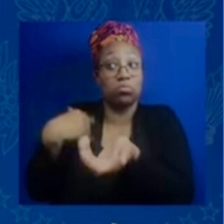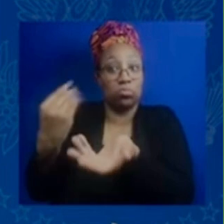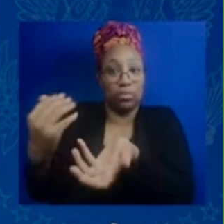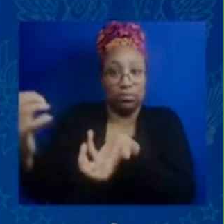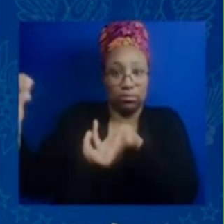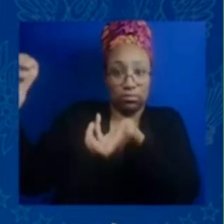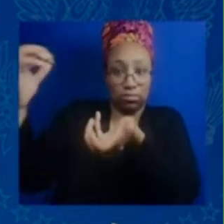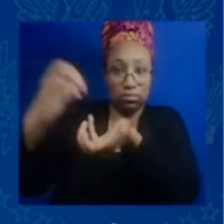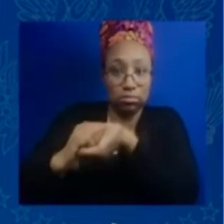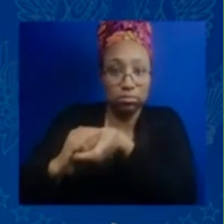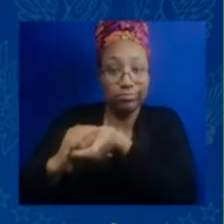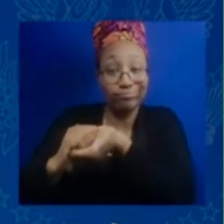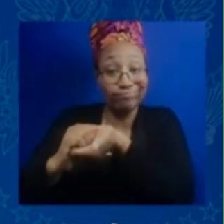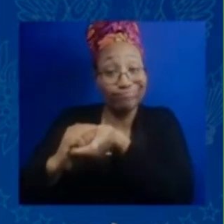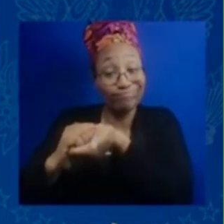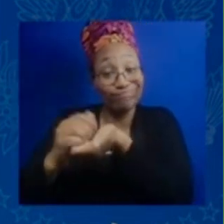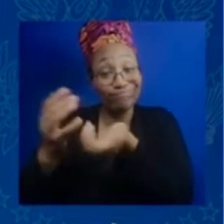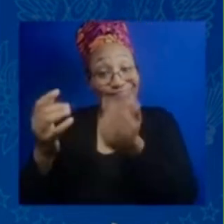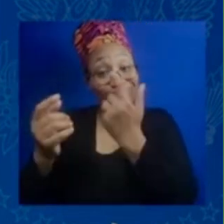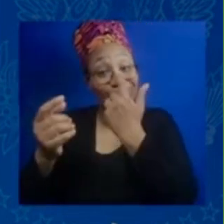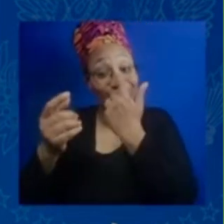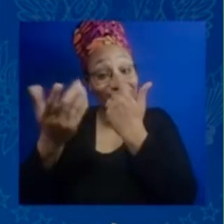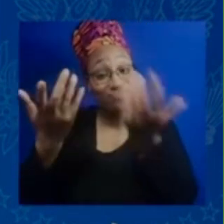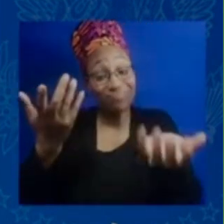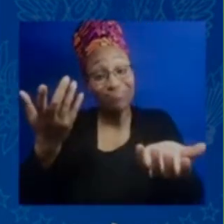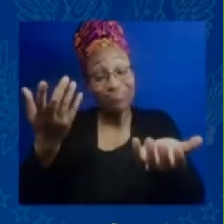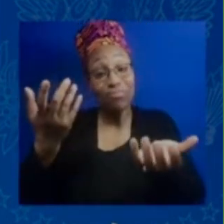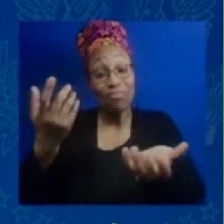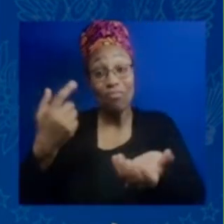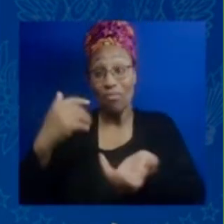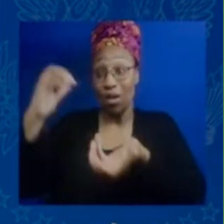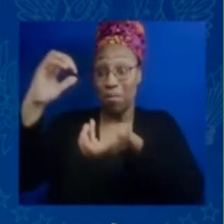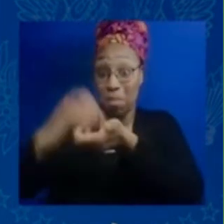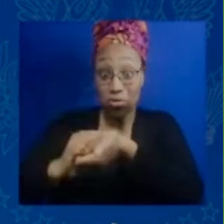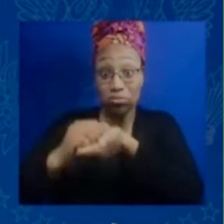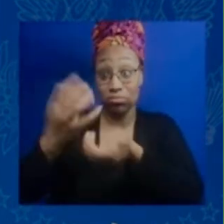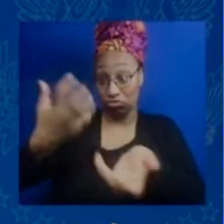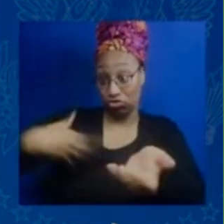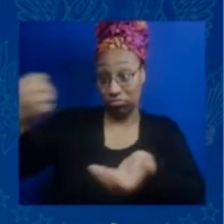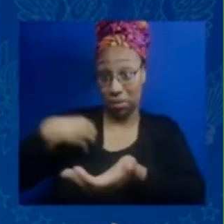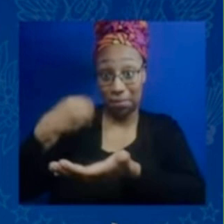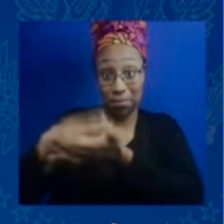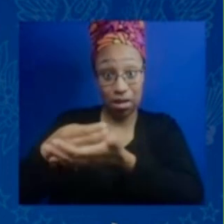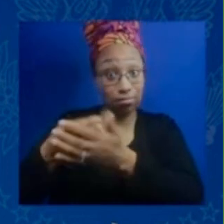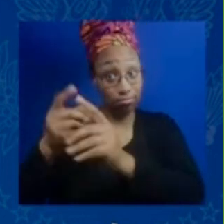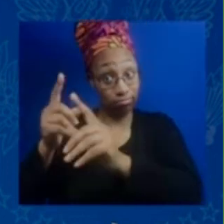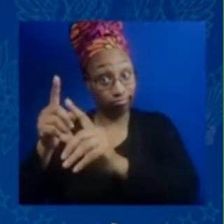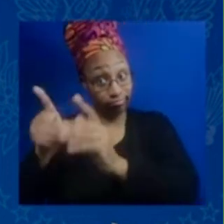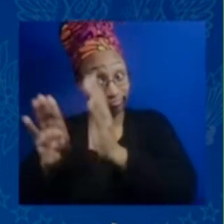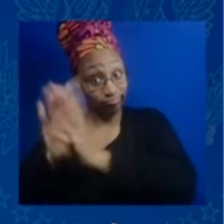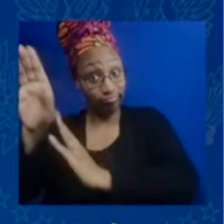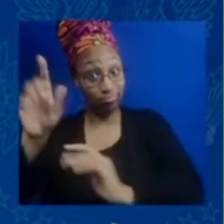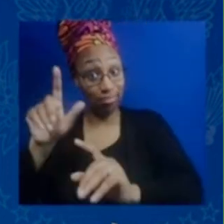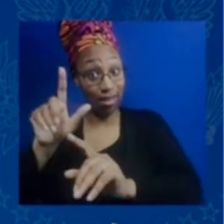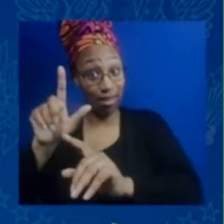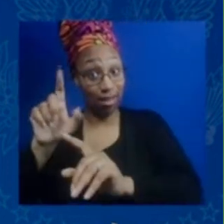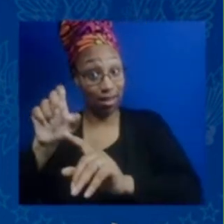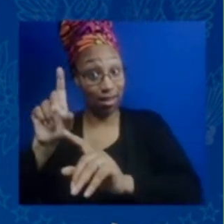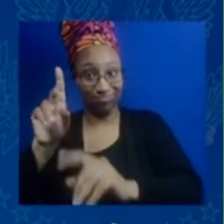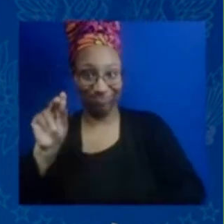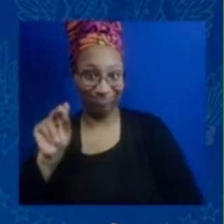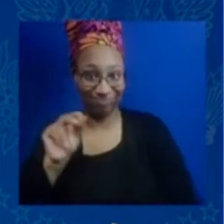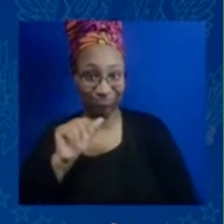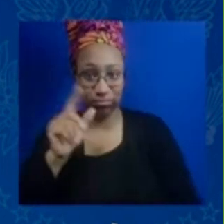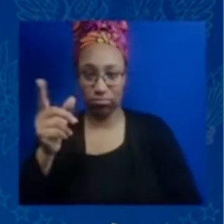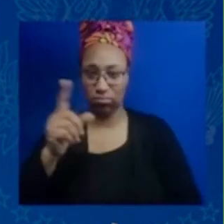with the lighting and so it was my first big contract and I'm sitting in the bed it's two o'clock in the morning and I